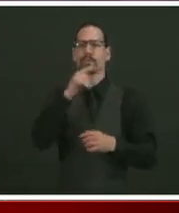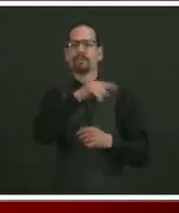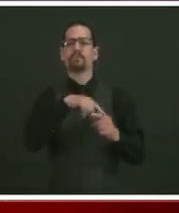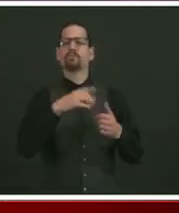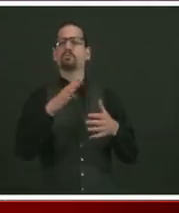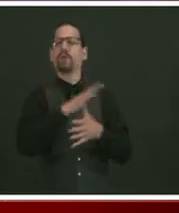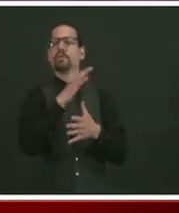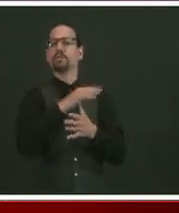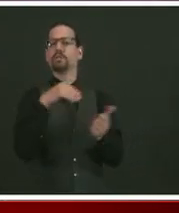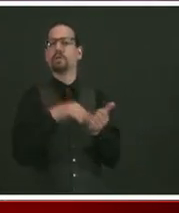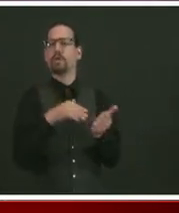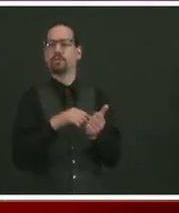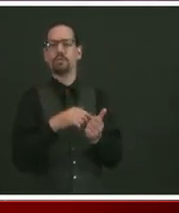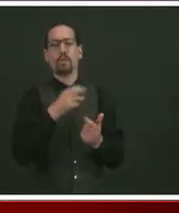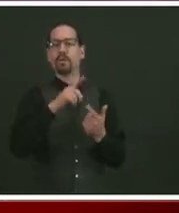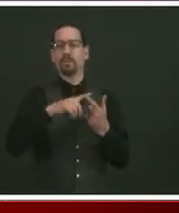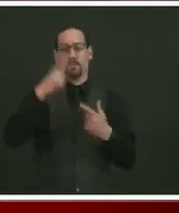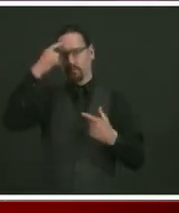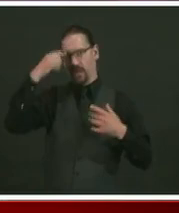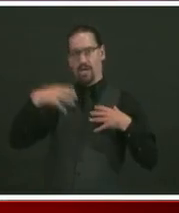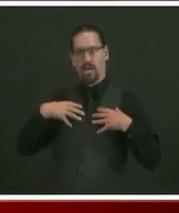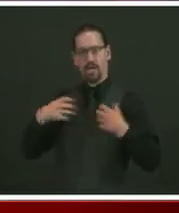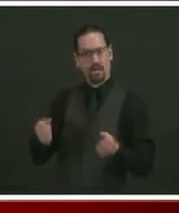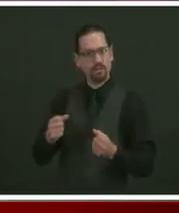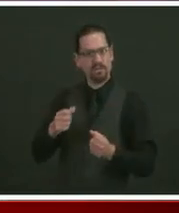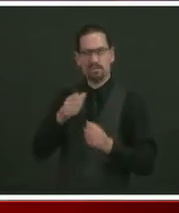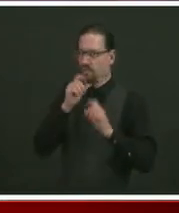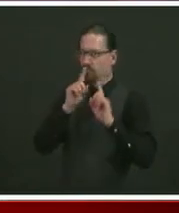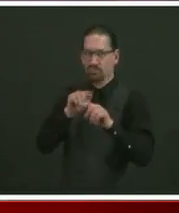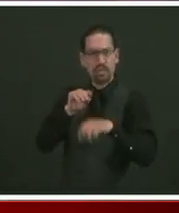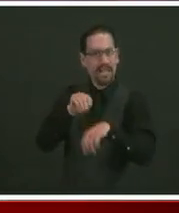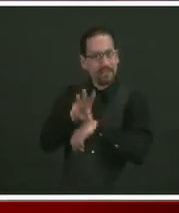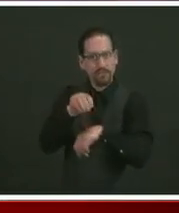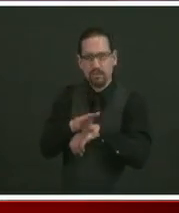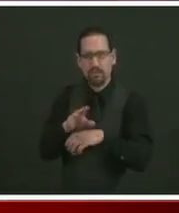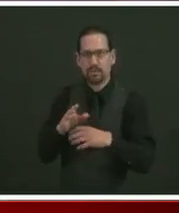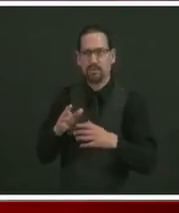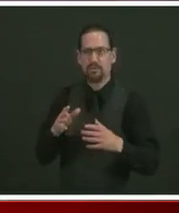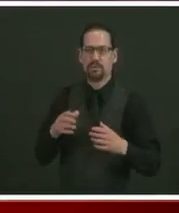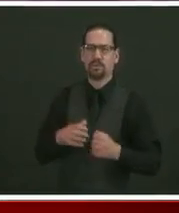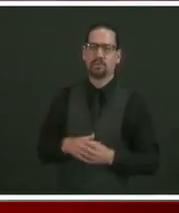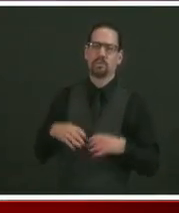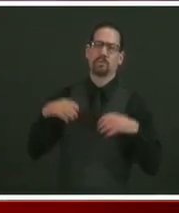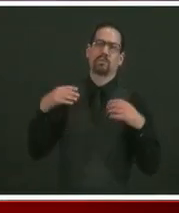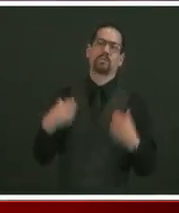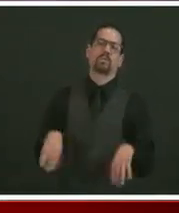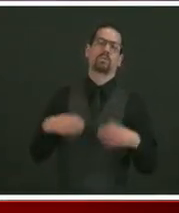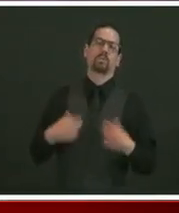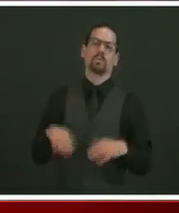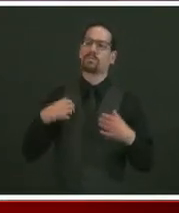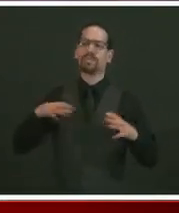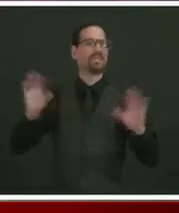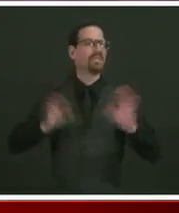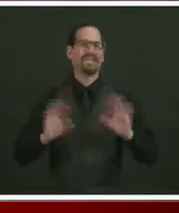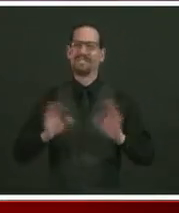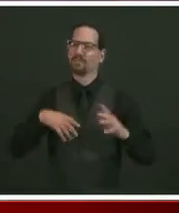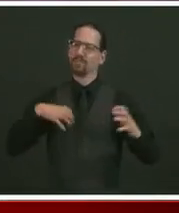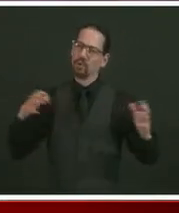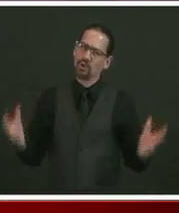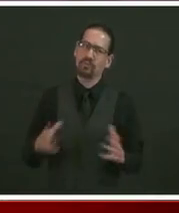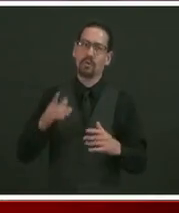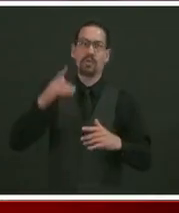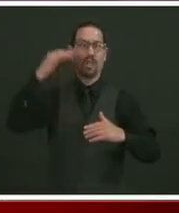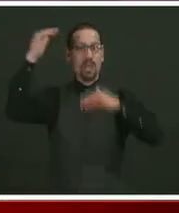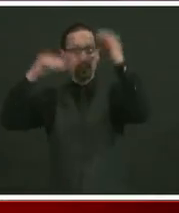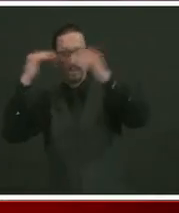mental health providers. So I really want to encourage everyone, adults and children, if you've been delaying